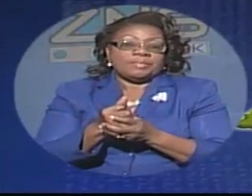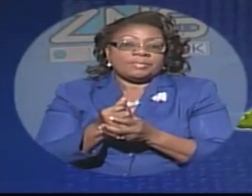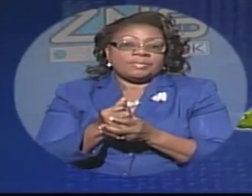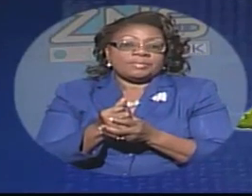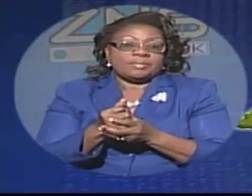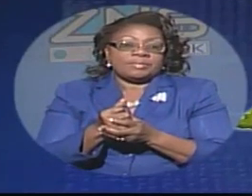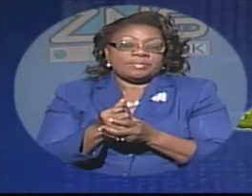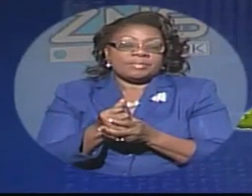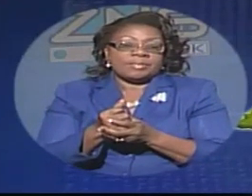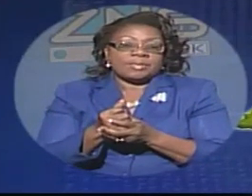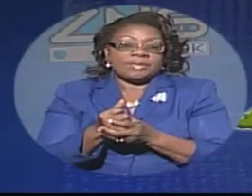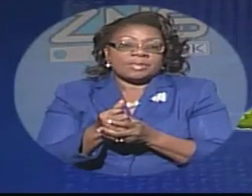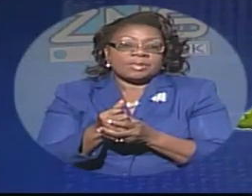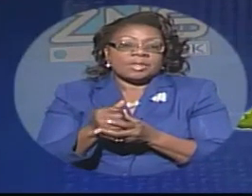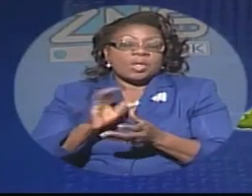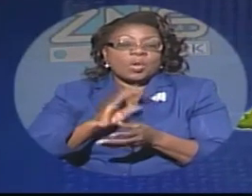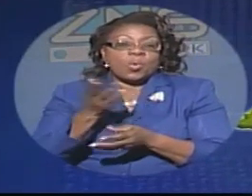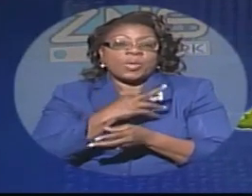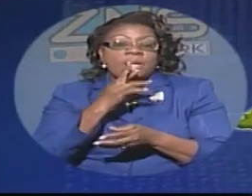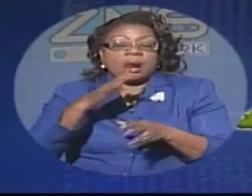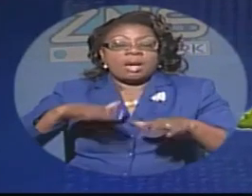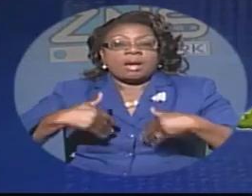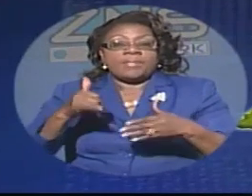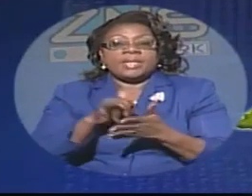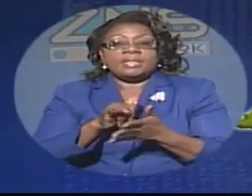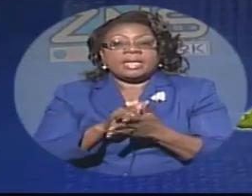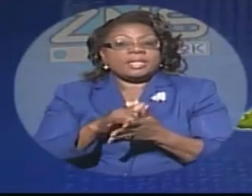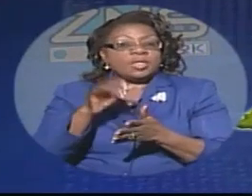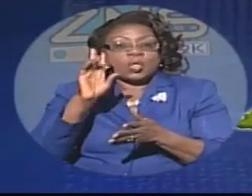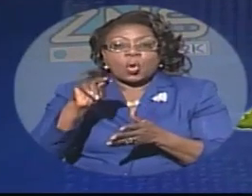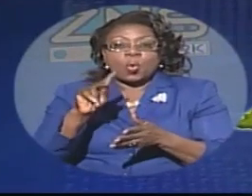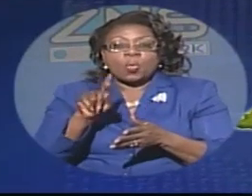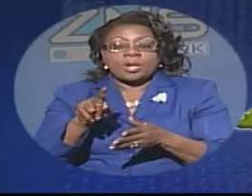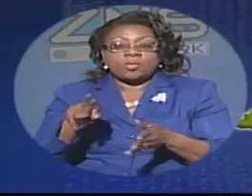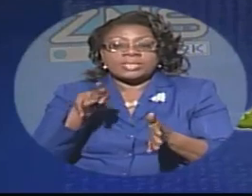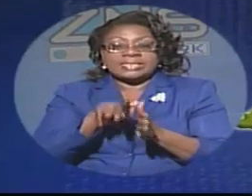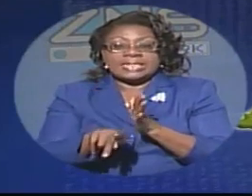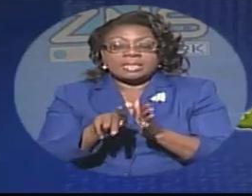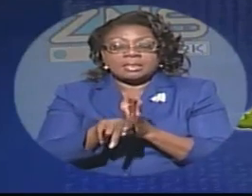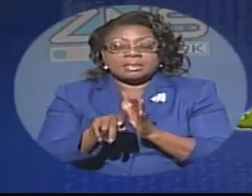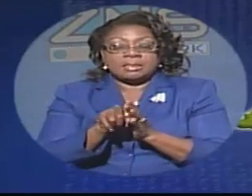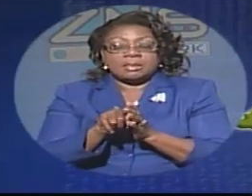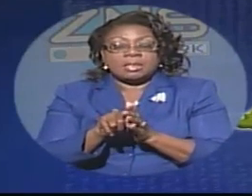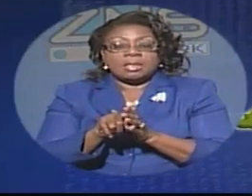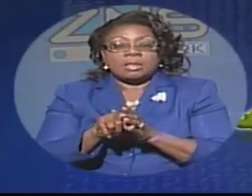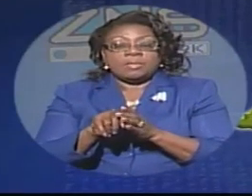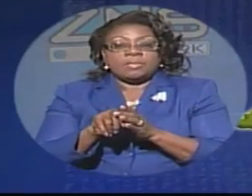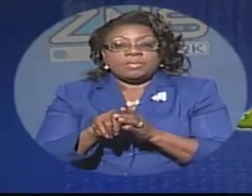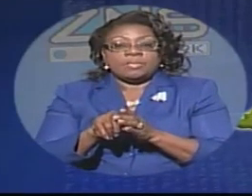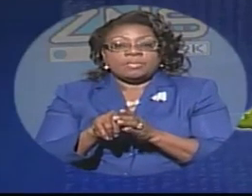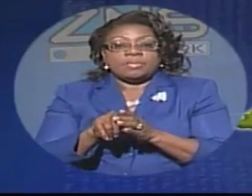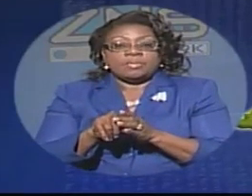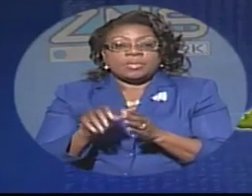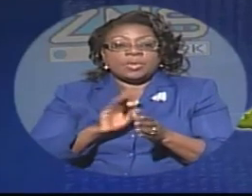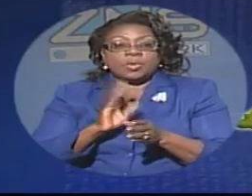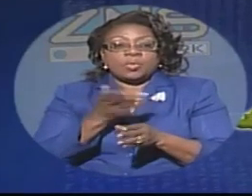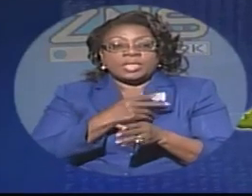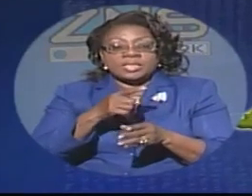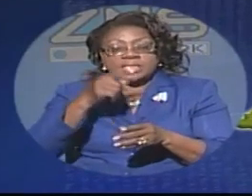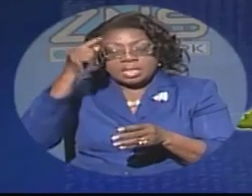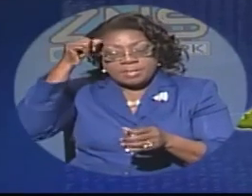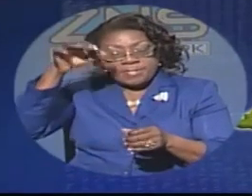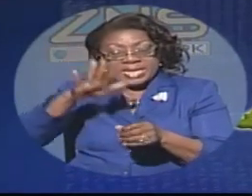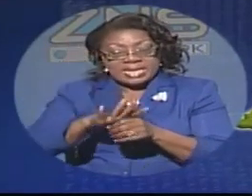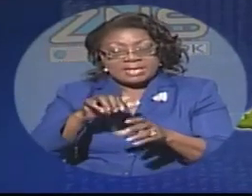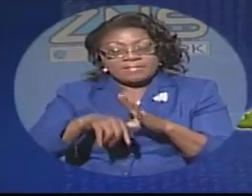we're happy that no um no life was lost um people of moores island we still believe in god and